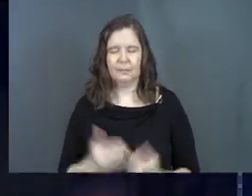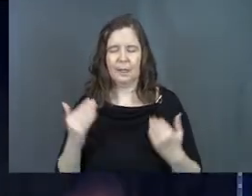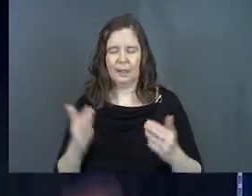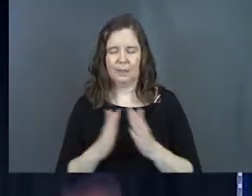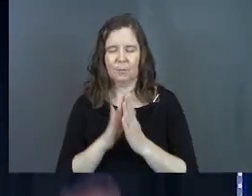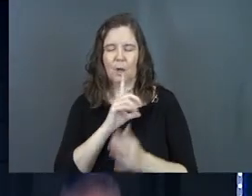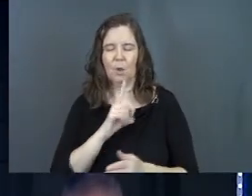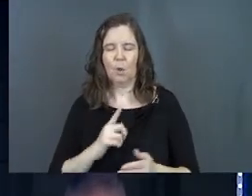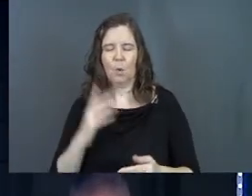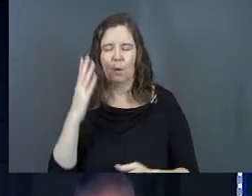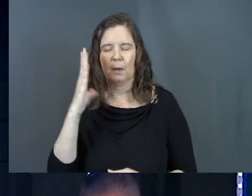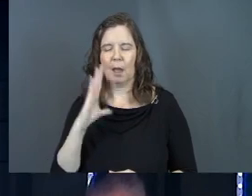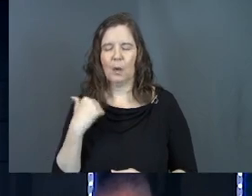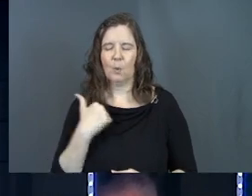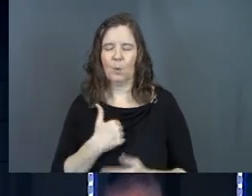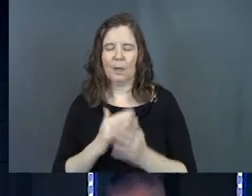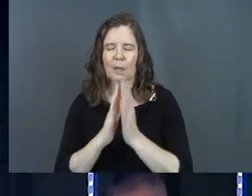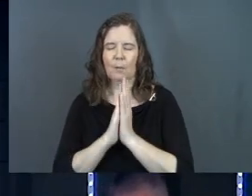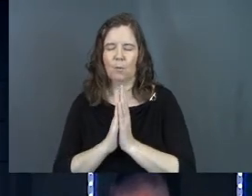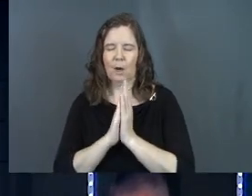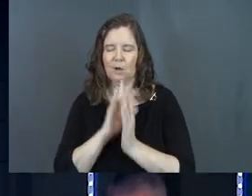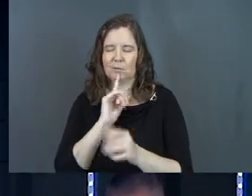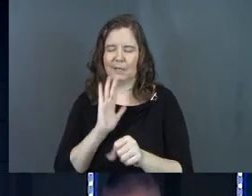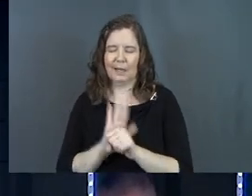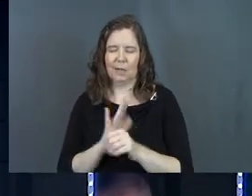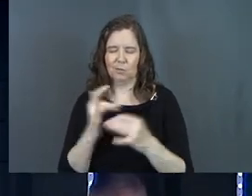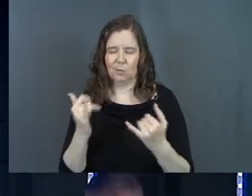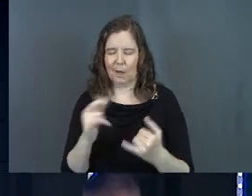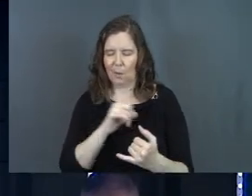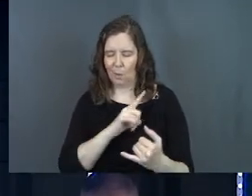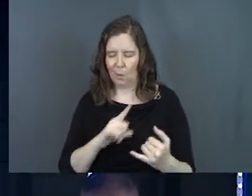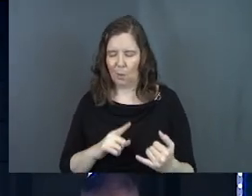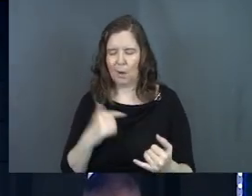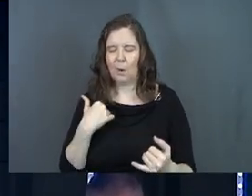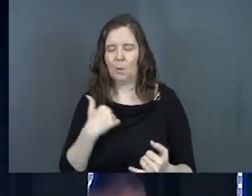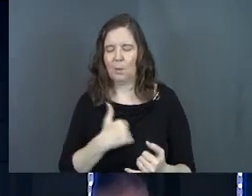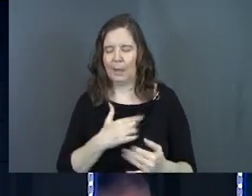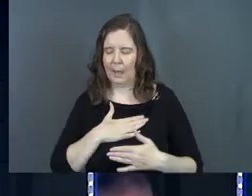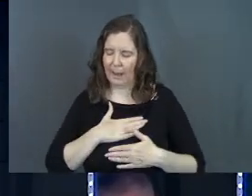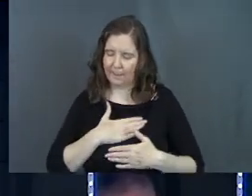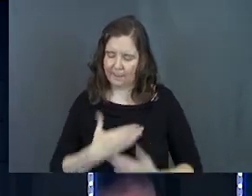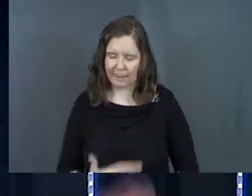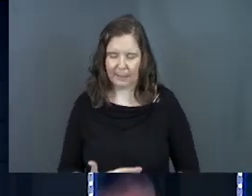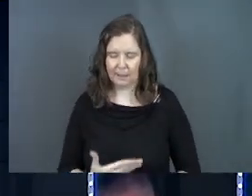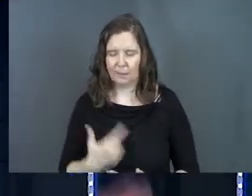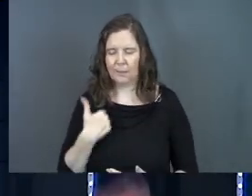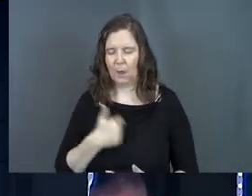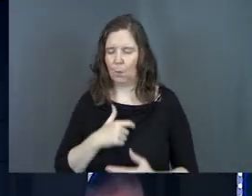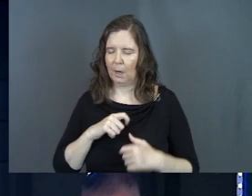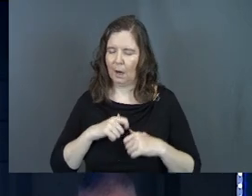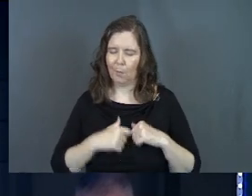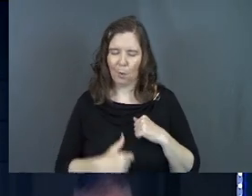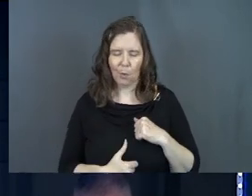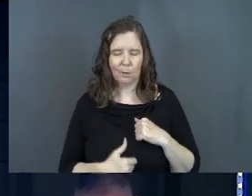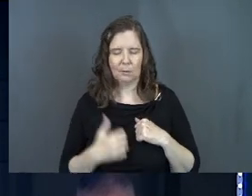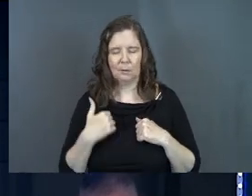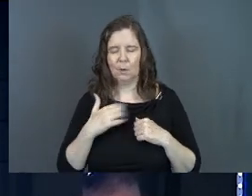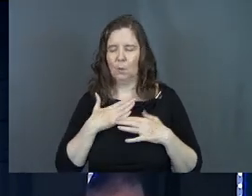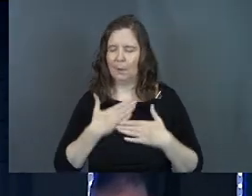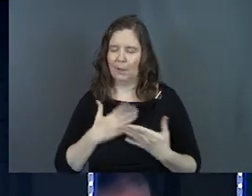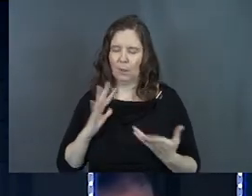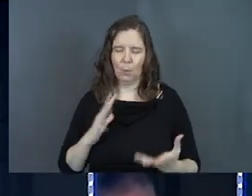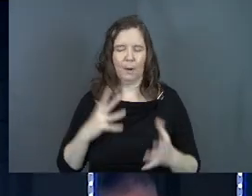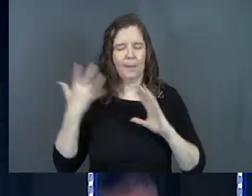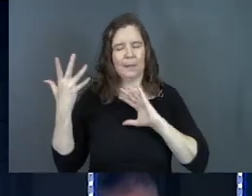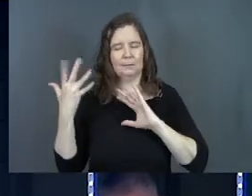Let's pray. Lord God, we pray a prayer of dedication right now, Lord. And we admit that we're broken. We admit that